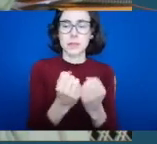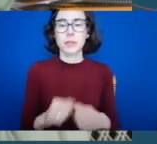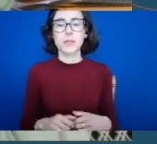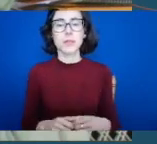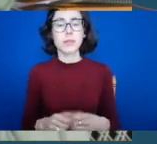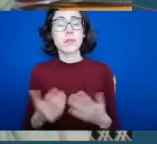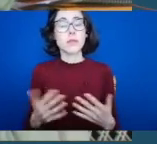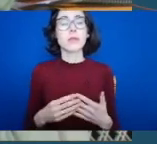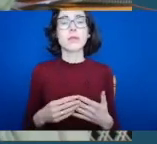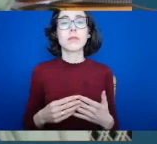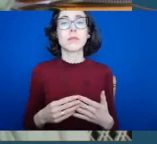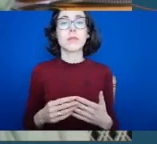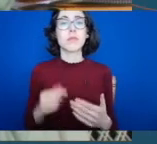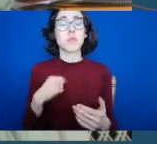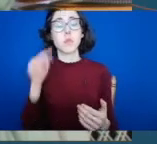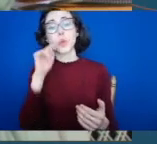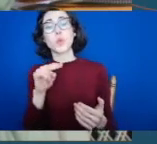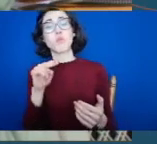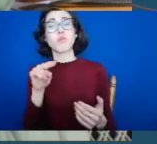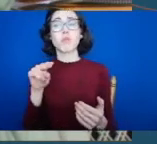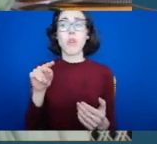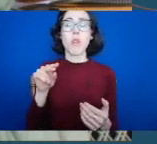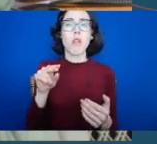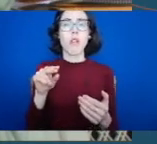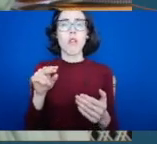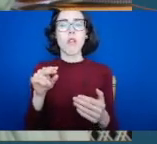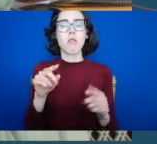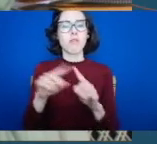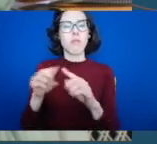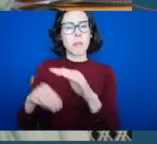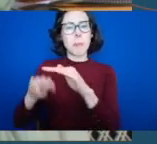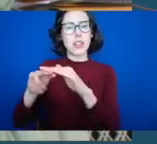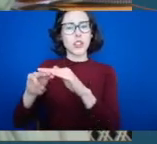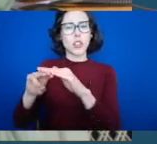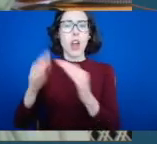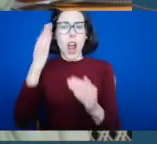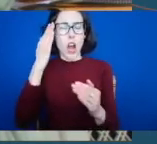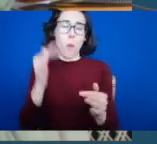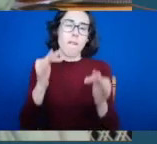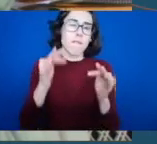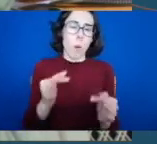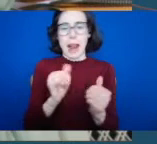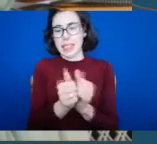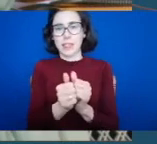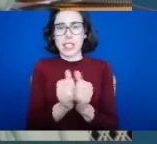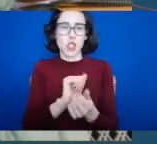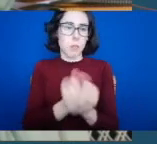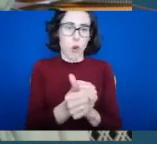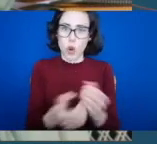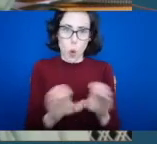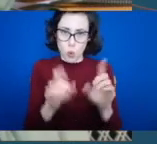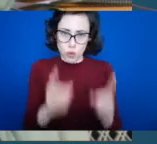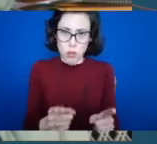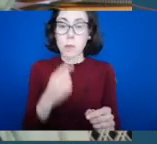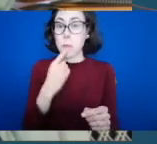what I have noticed as well as Minister is despite many of the formal activities in sport not being able to proceed, we have seen a huge uptake in